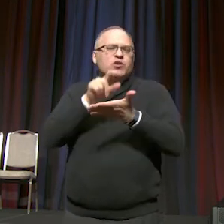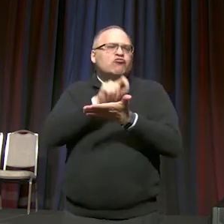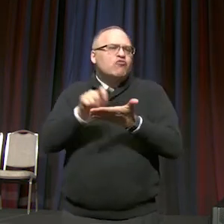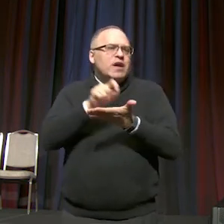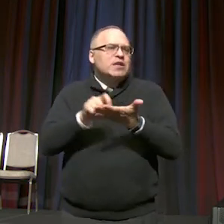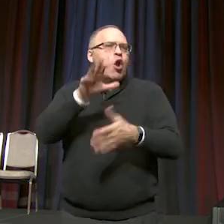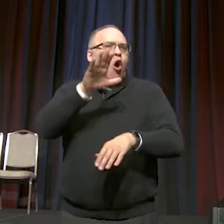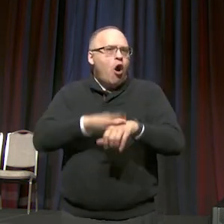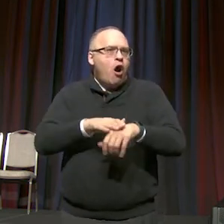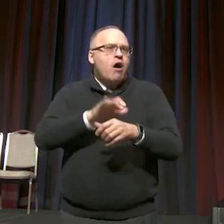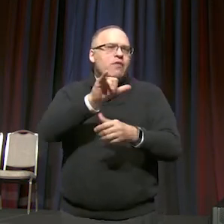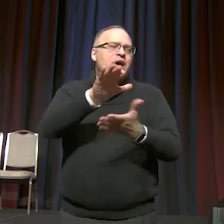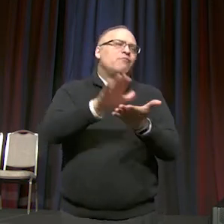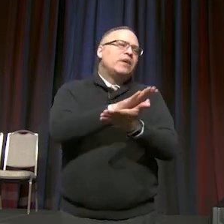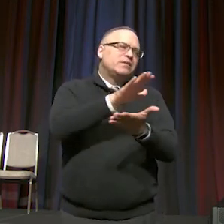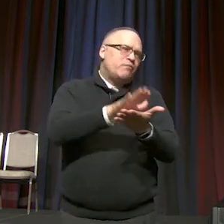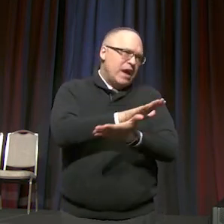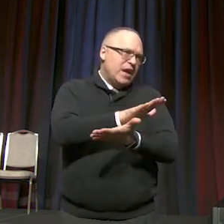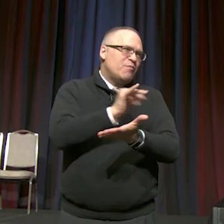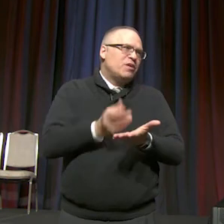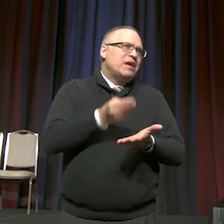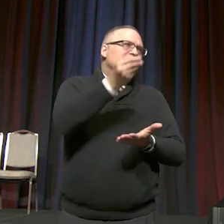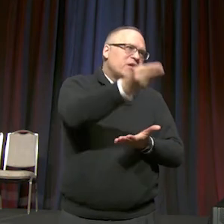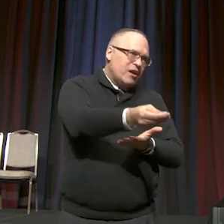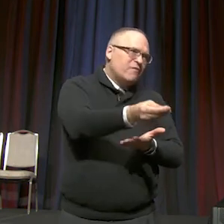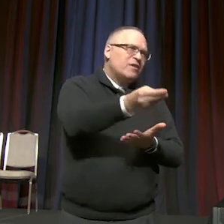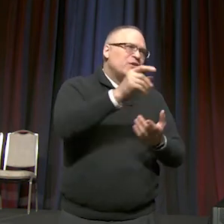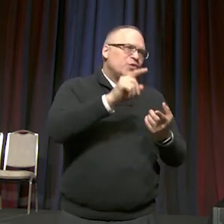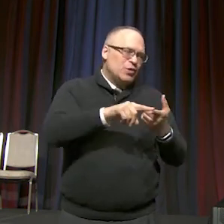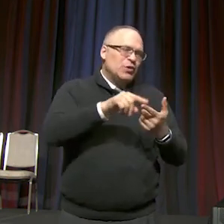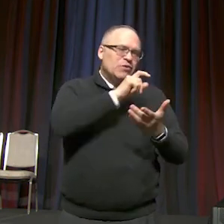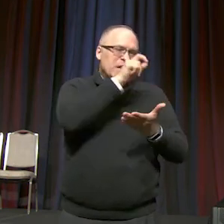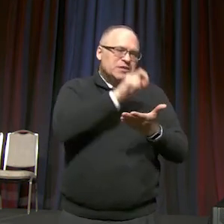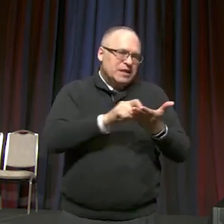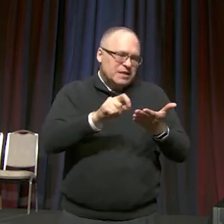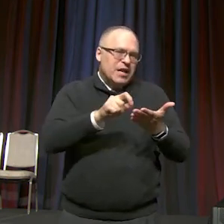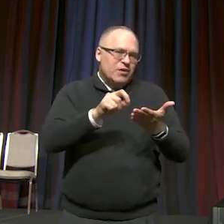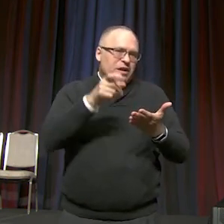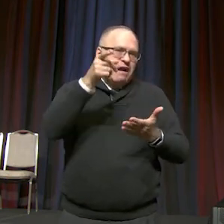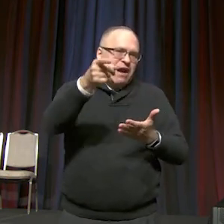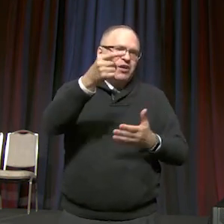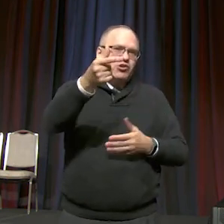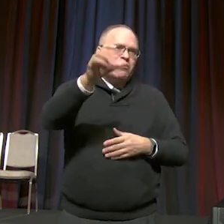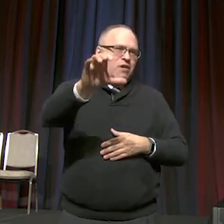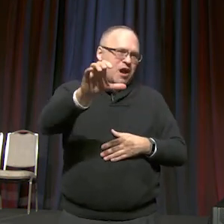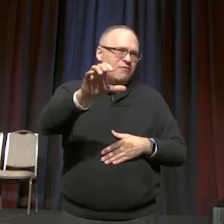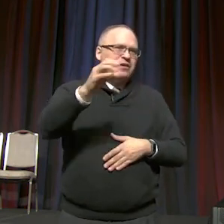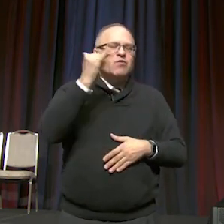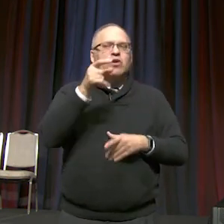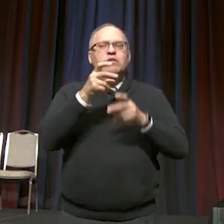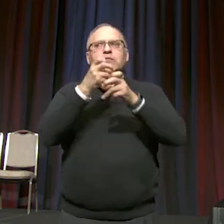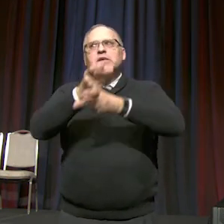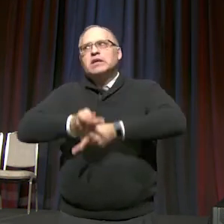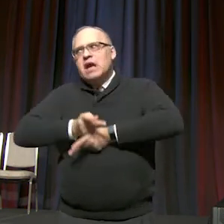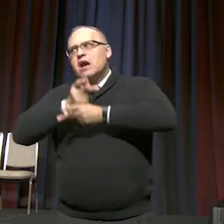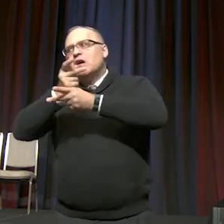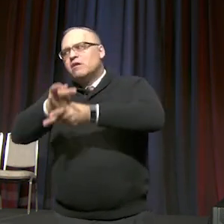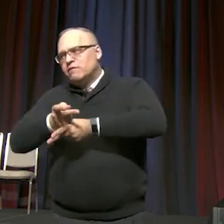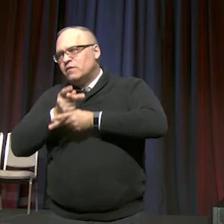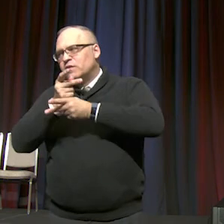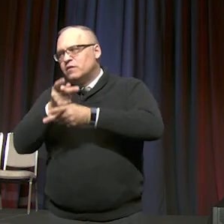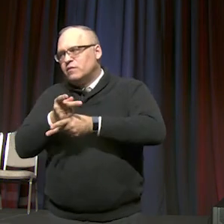piece of paper that's handed to the Secretary of the General Conference. Therefore, you need to be very careful